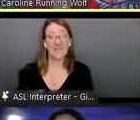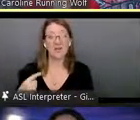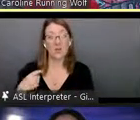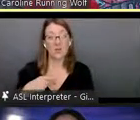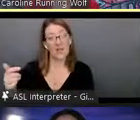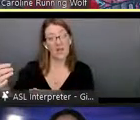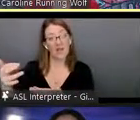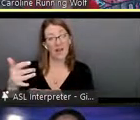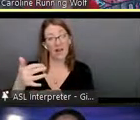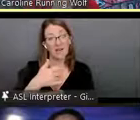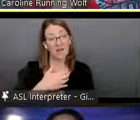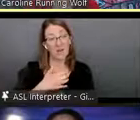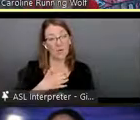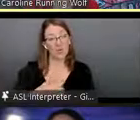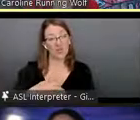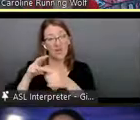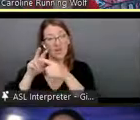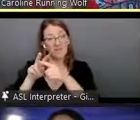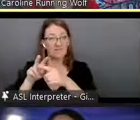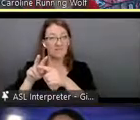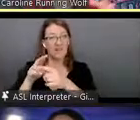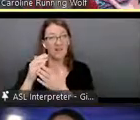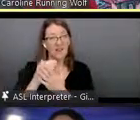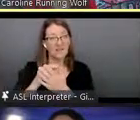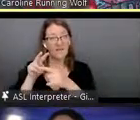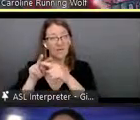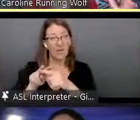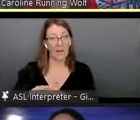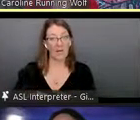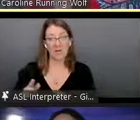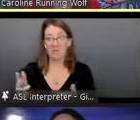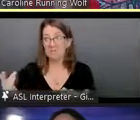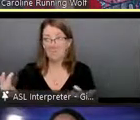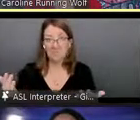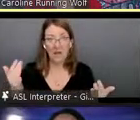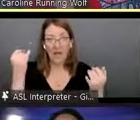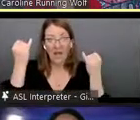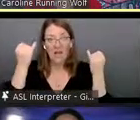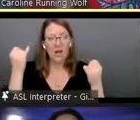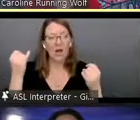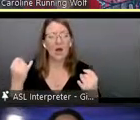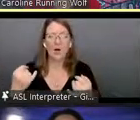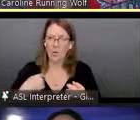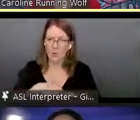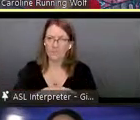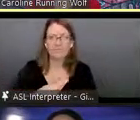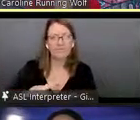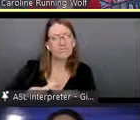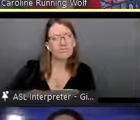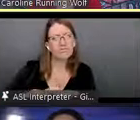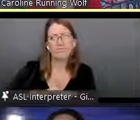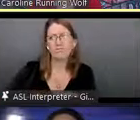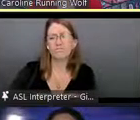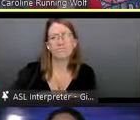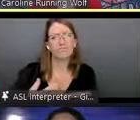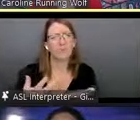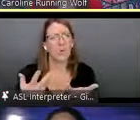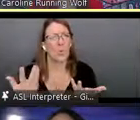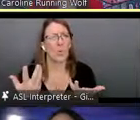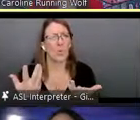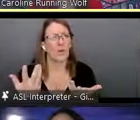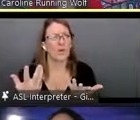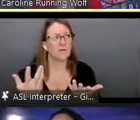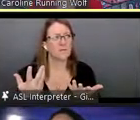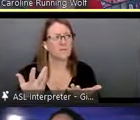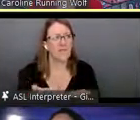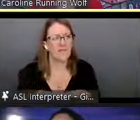wish list and putting out ideas we also uh had this discussion of you know what what are the things that should be able